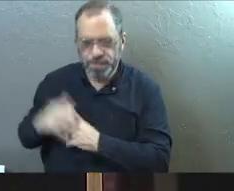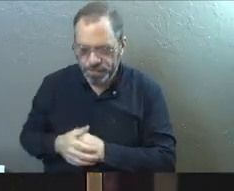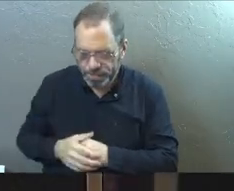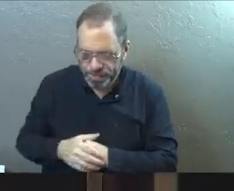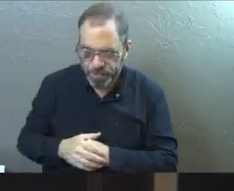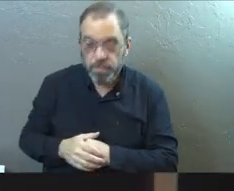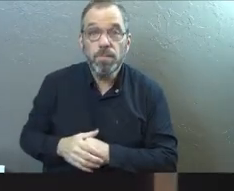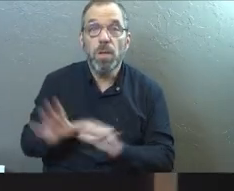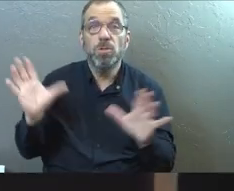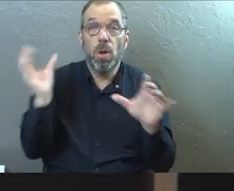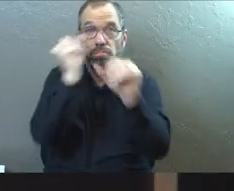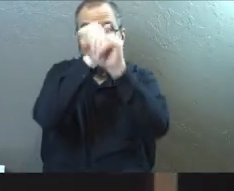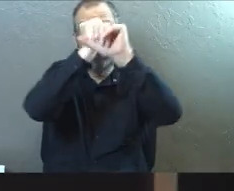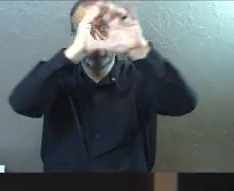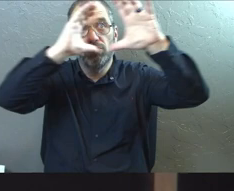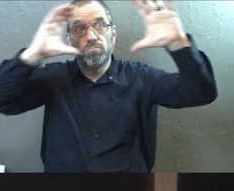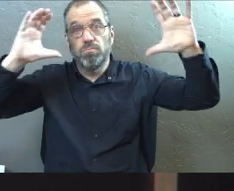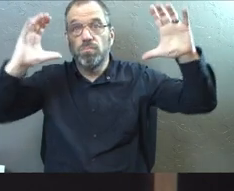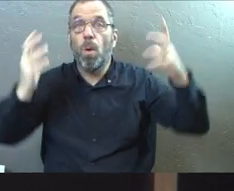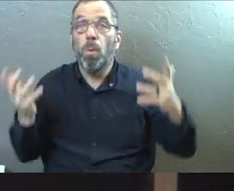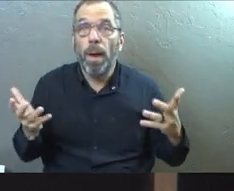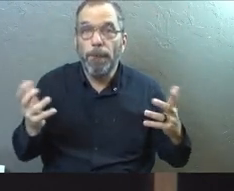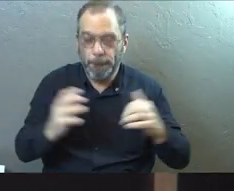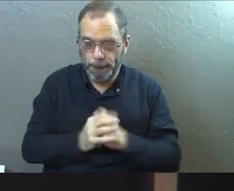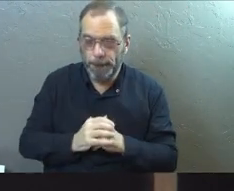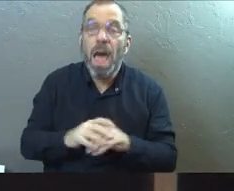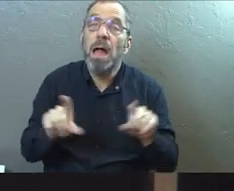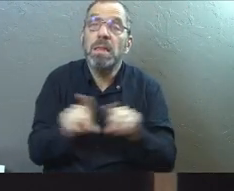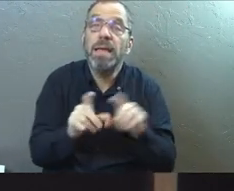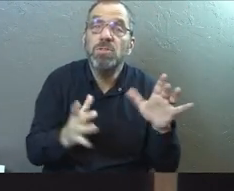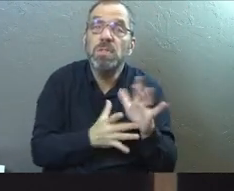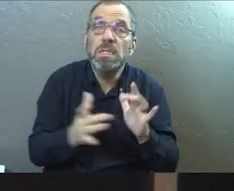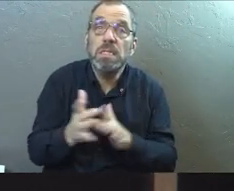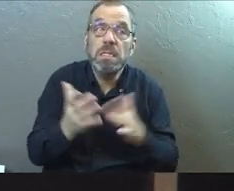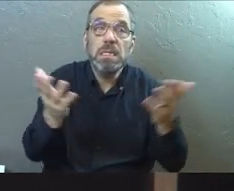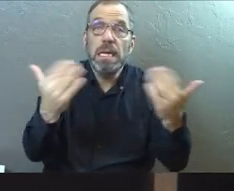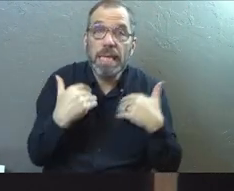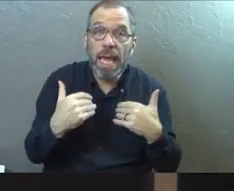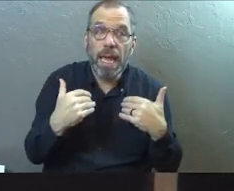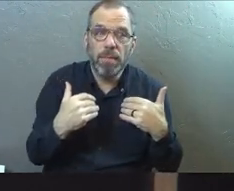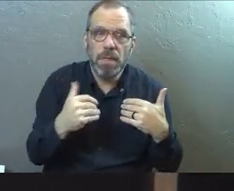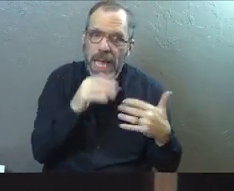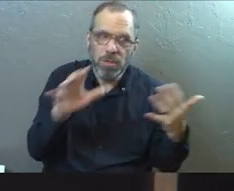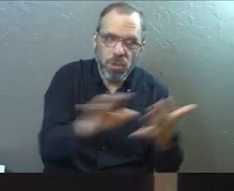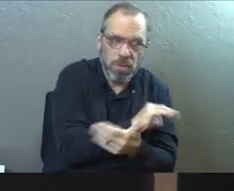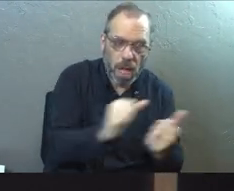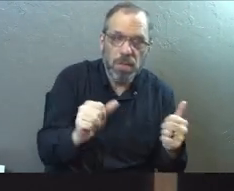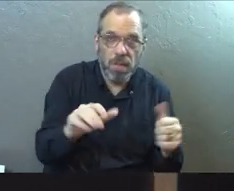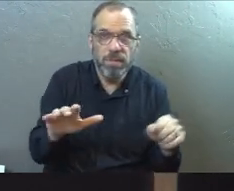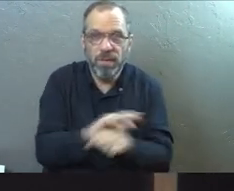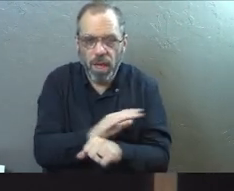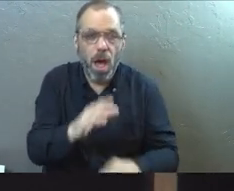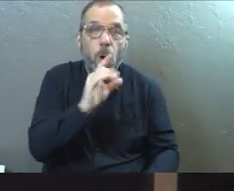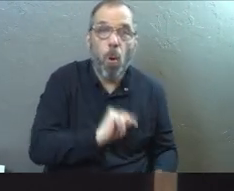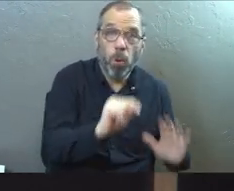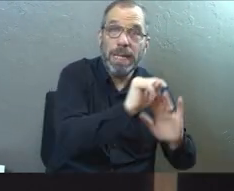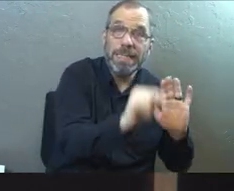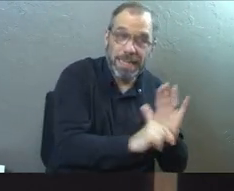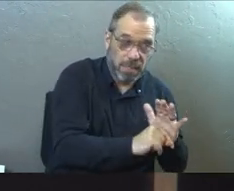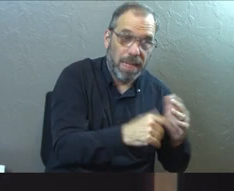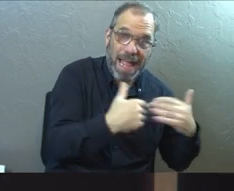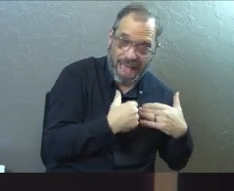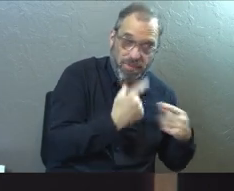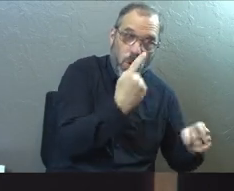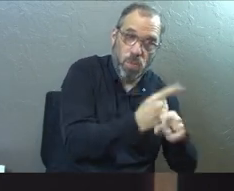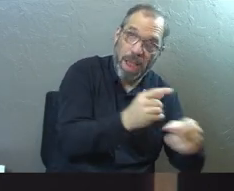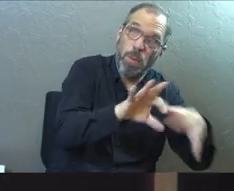So the picture that we need to see here, kind of like Jesus says, didn't come to abolish it but to fulfill it, is in the Old Testament there was a way to be in right